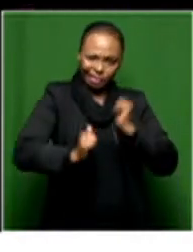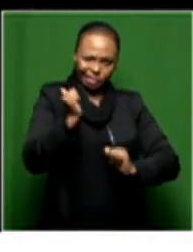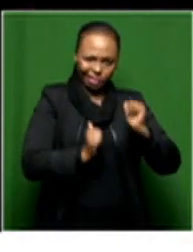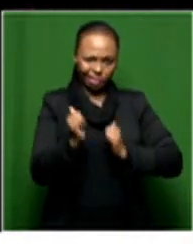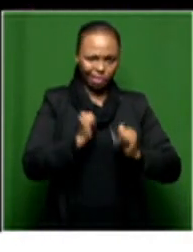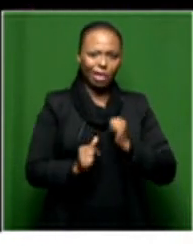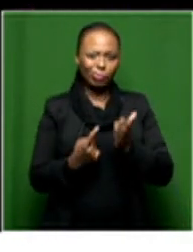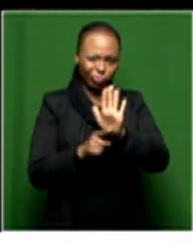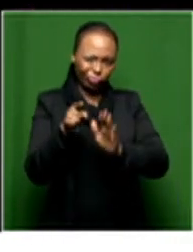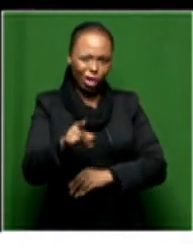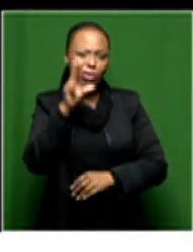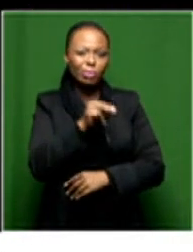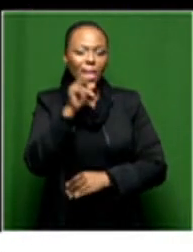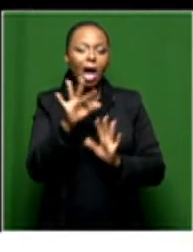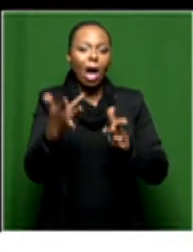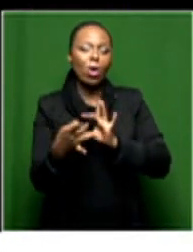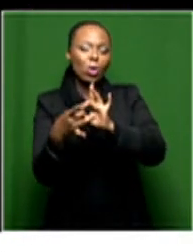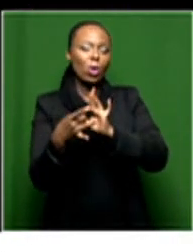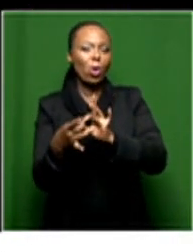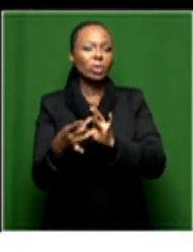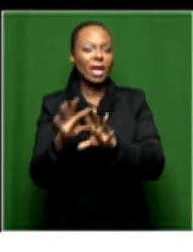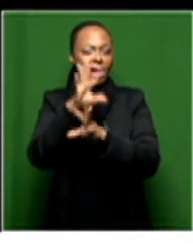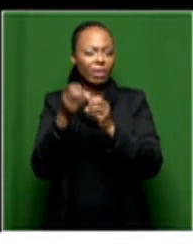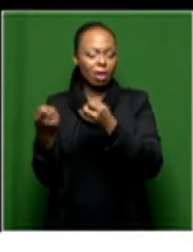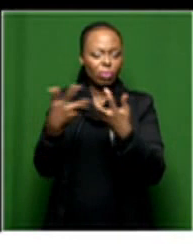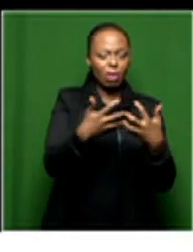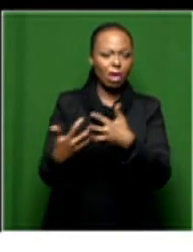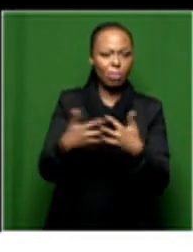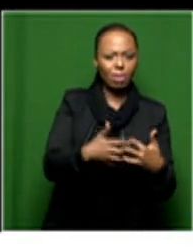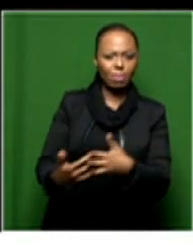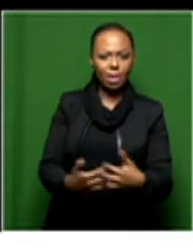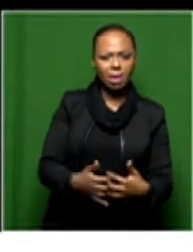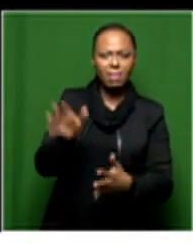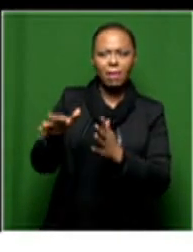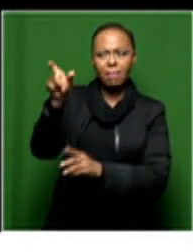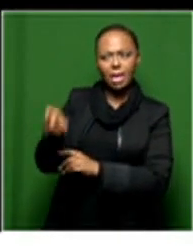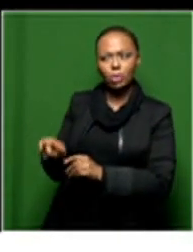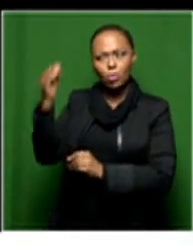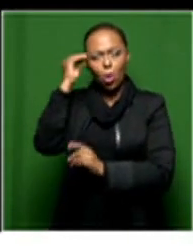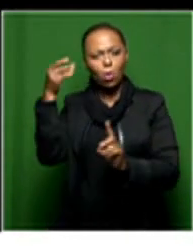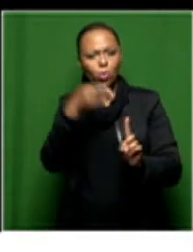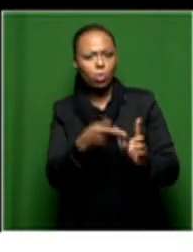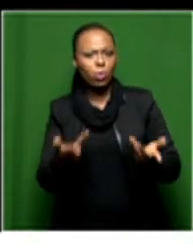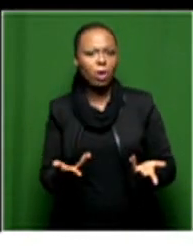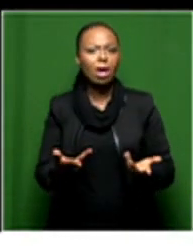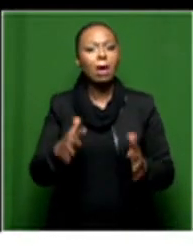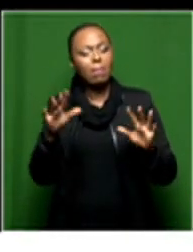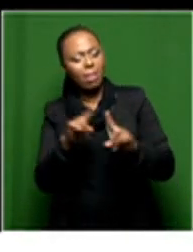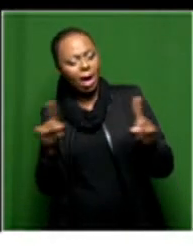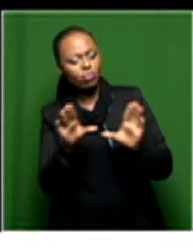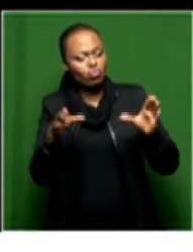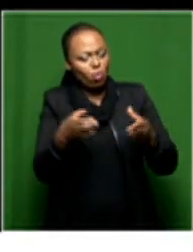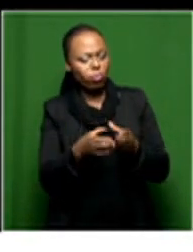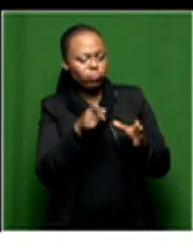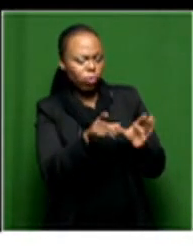production speaks about how close all of these things are. It might be someone who knows you, but, you know, because of that, with a group of